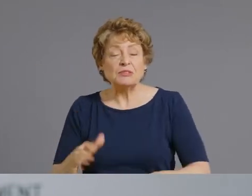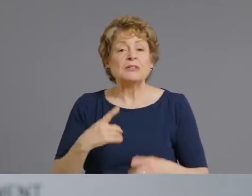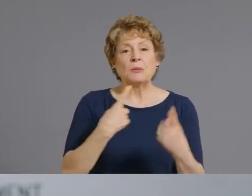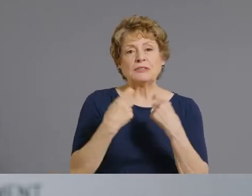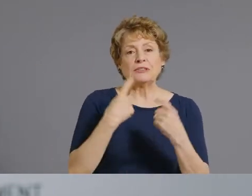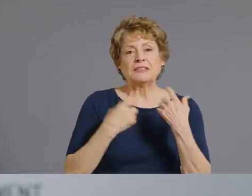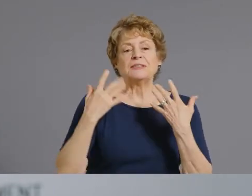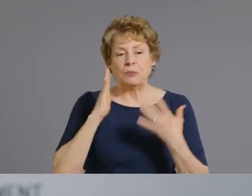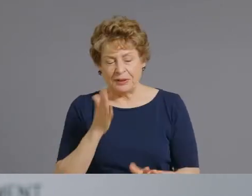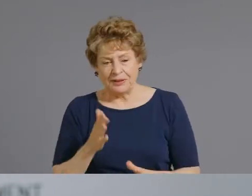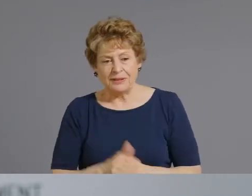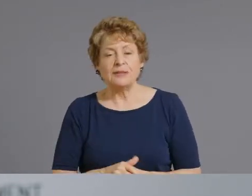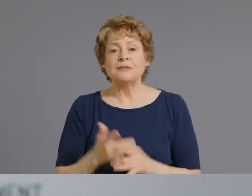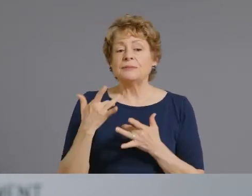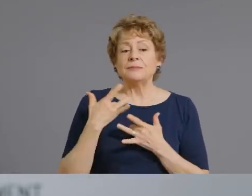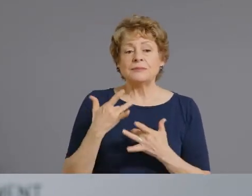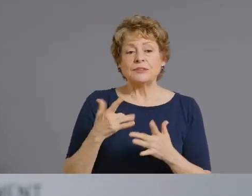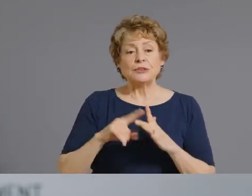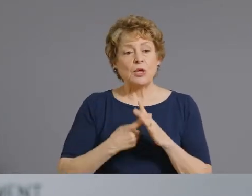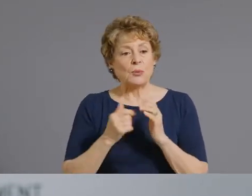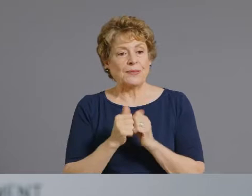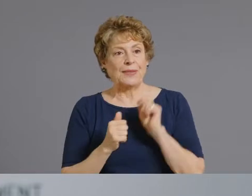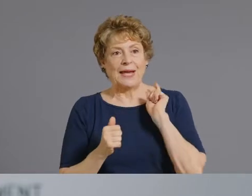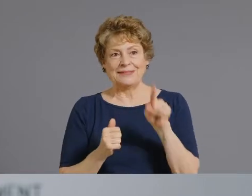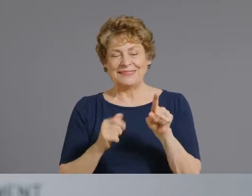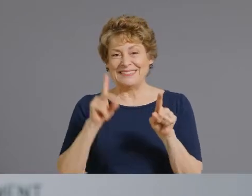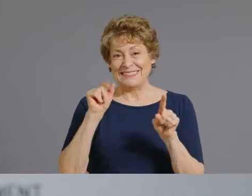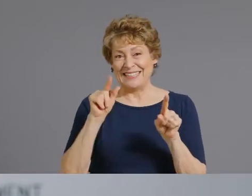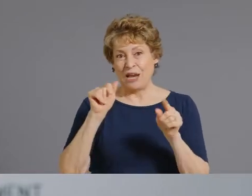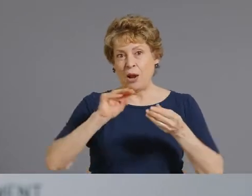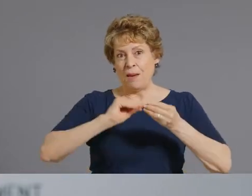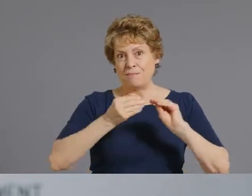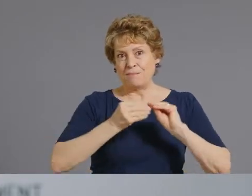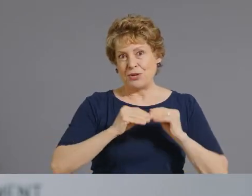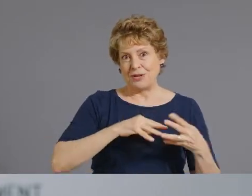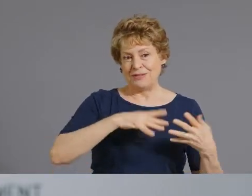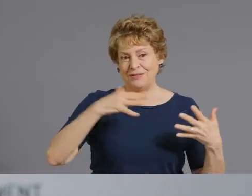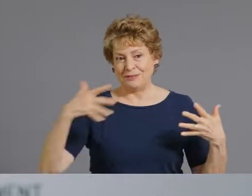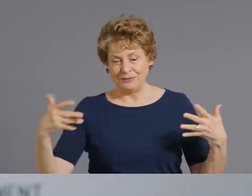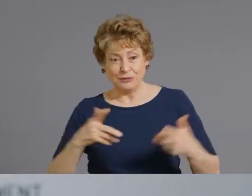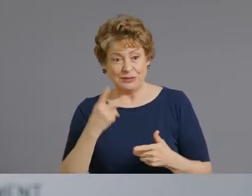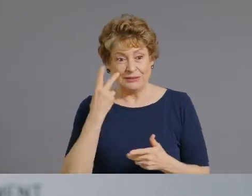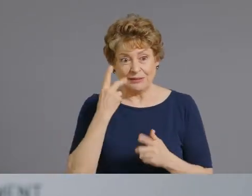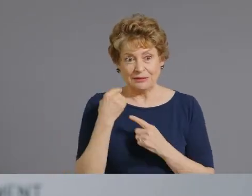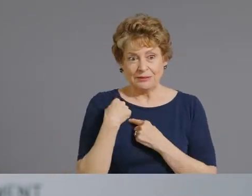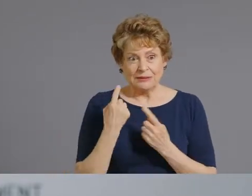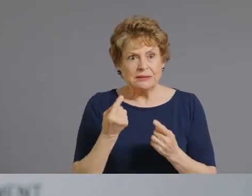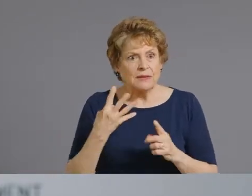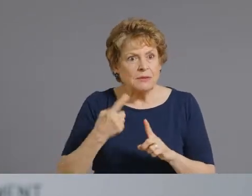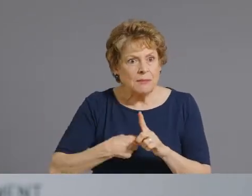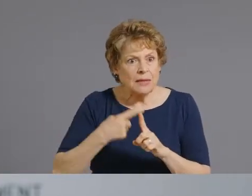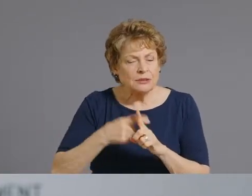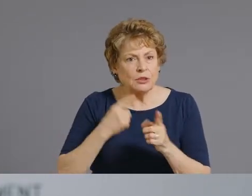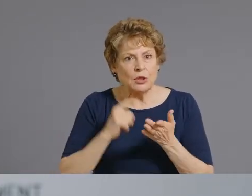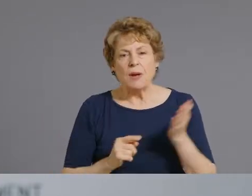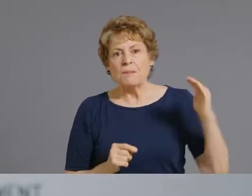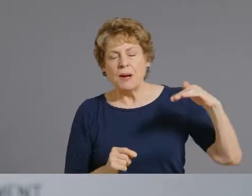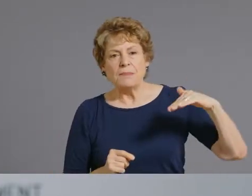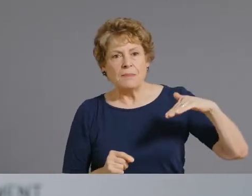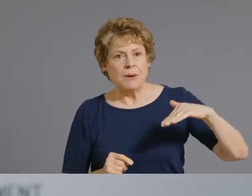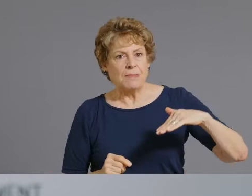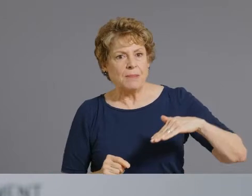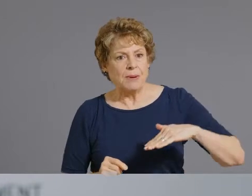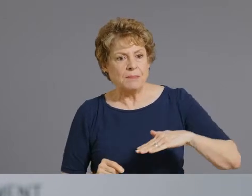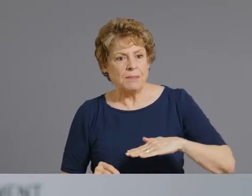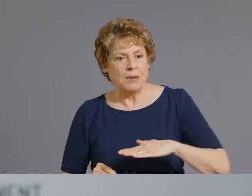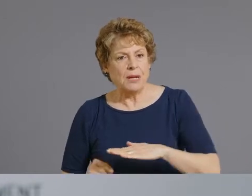data. You can see that over the last several months, we have seen a decrease in our number of